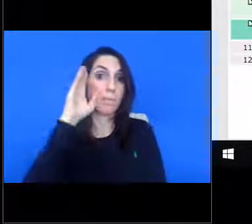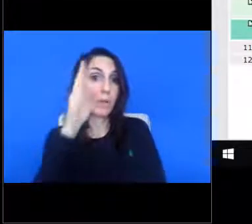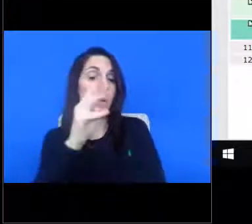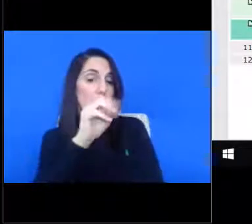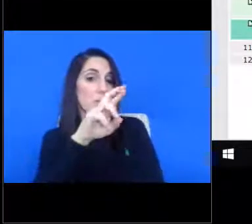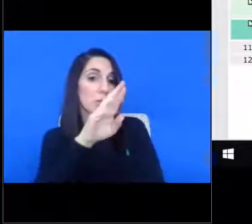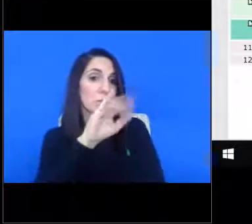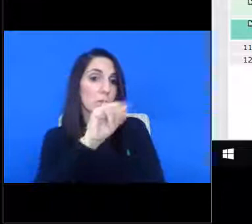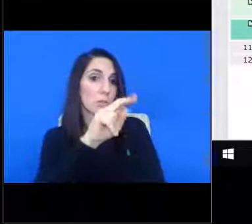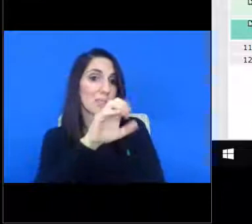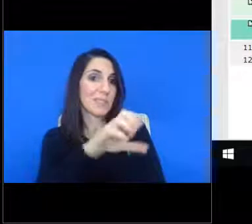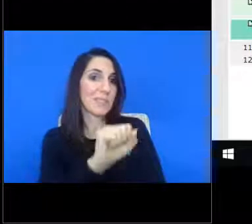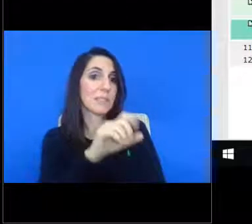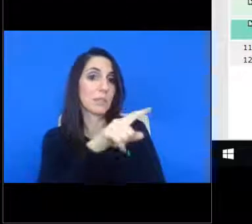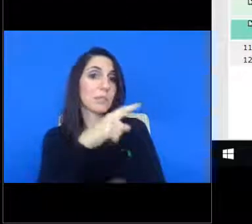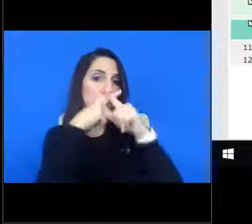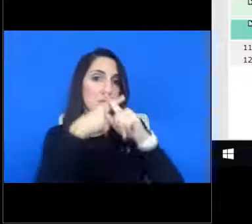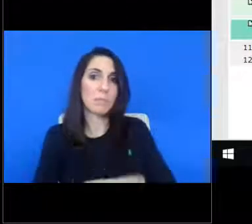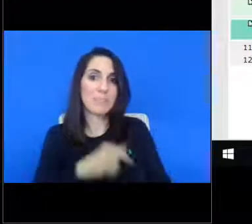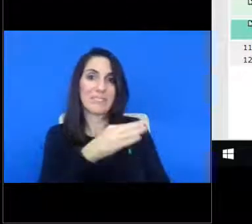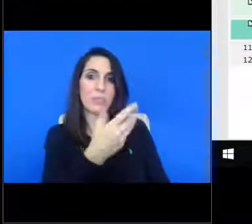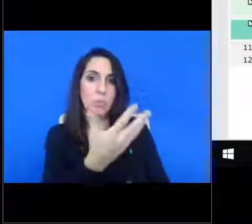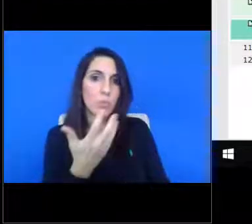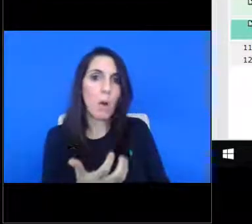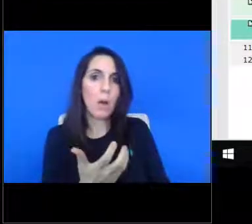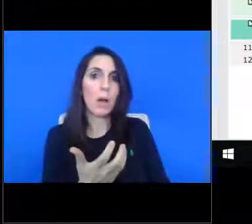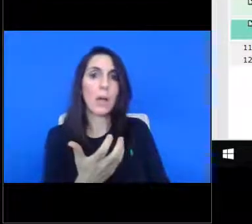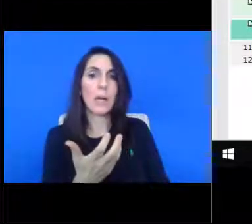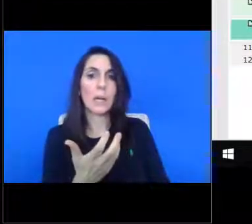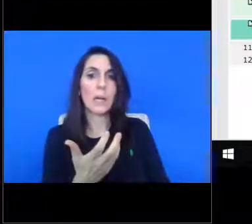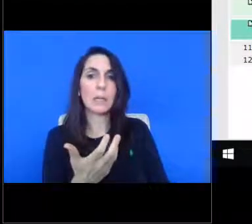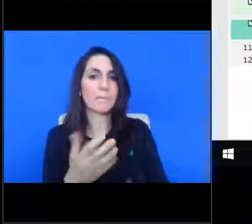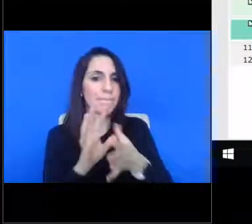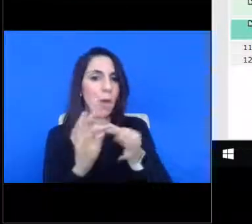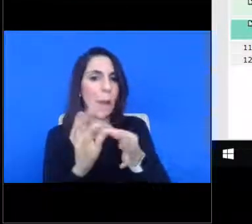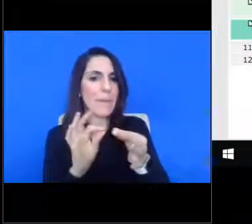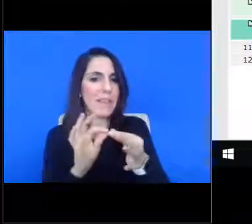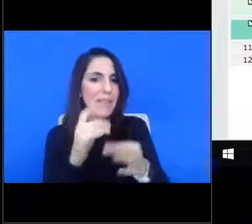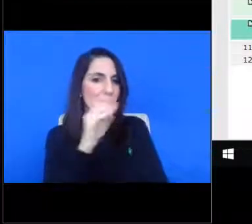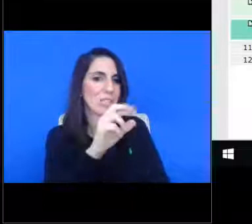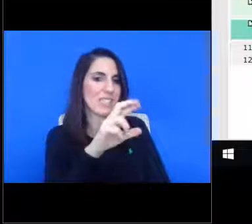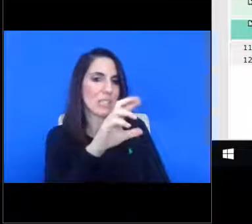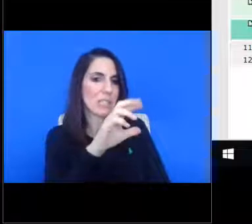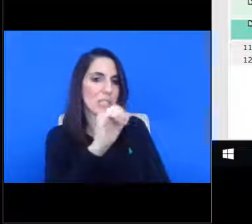unmuted on our end. If you'd like to have any comments to the CRA board.